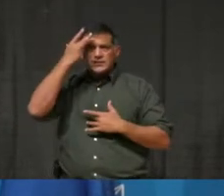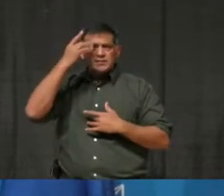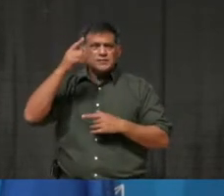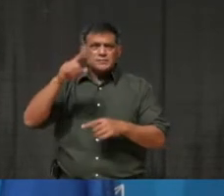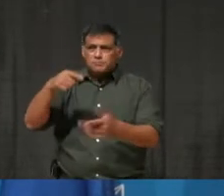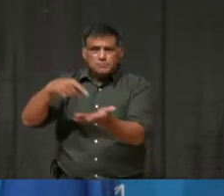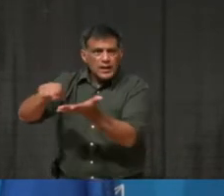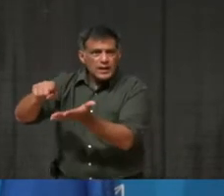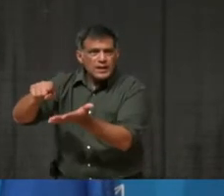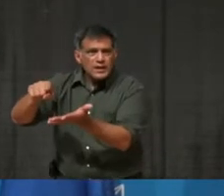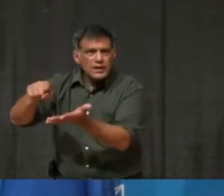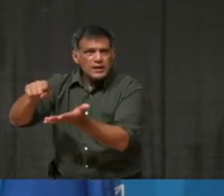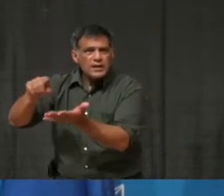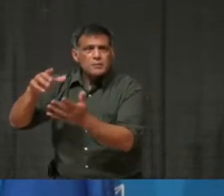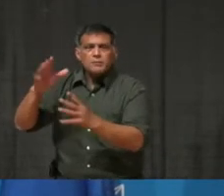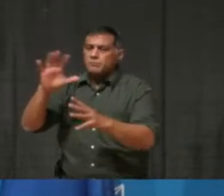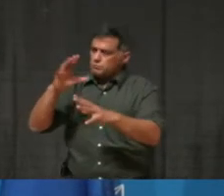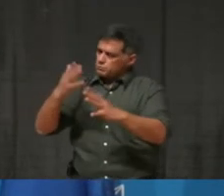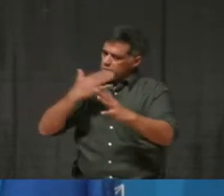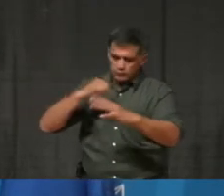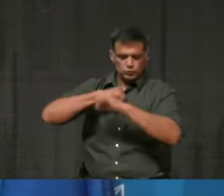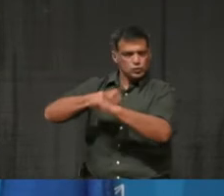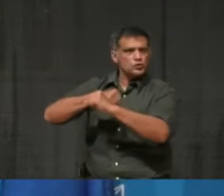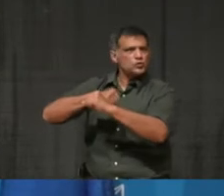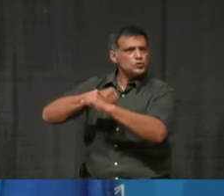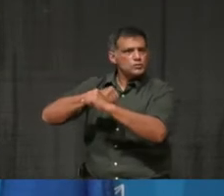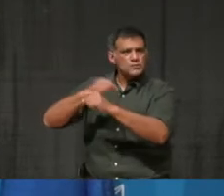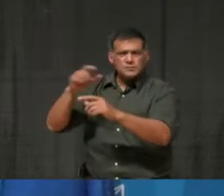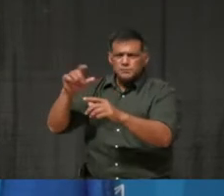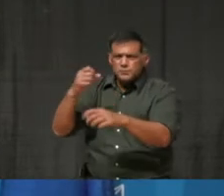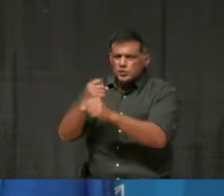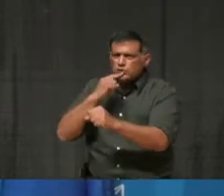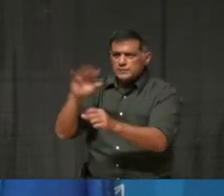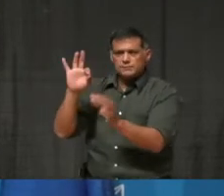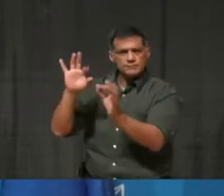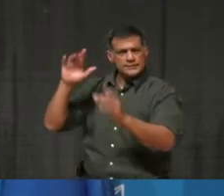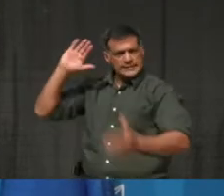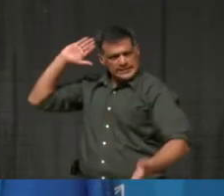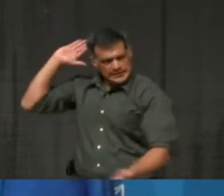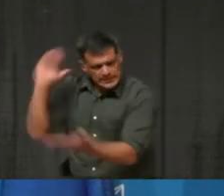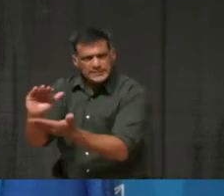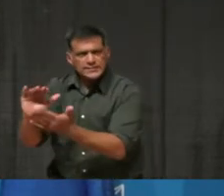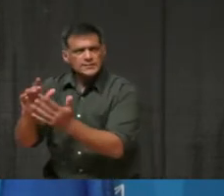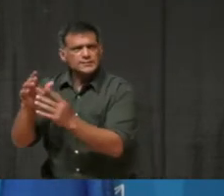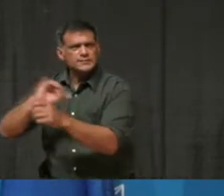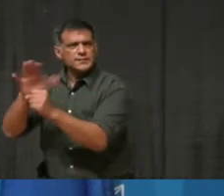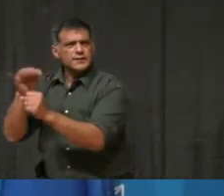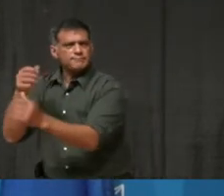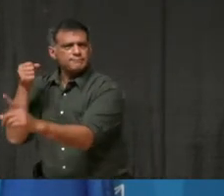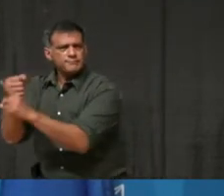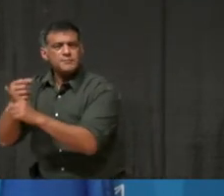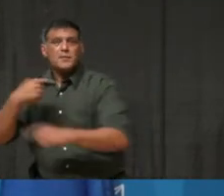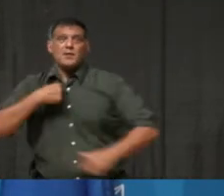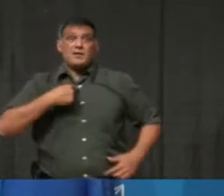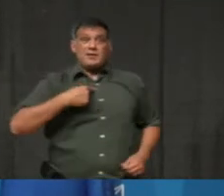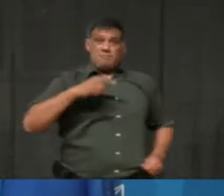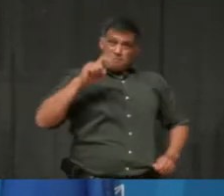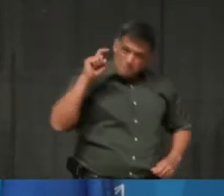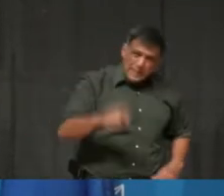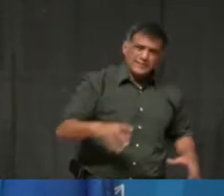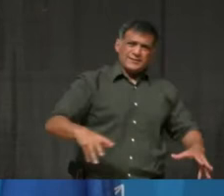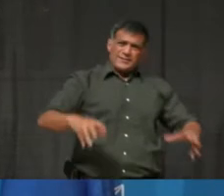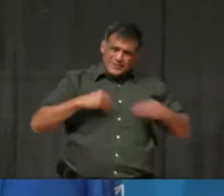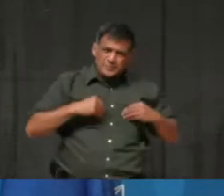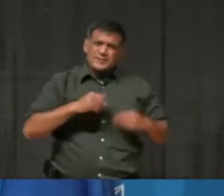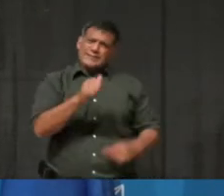inspection blitzes. And we must fight spread in social situations by taking the precautions seriously. Stay home as much